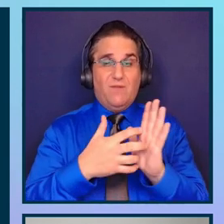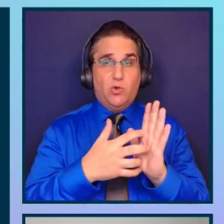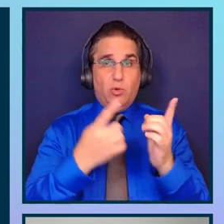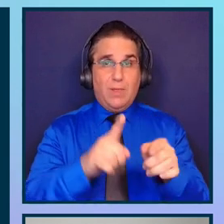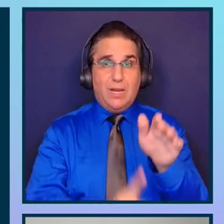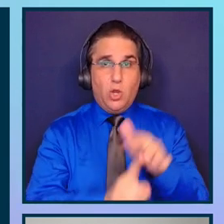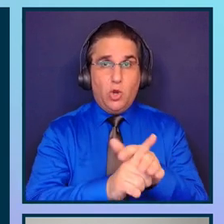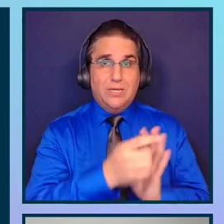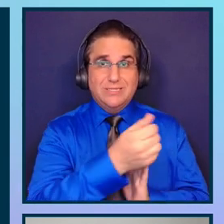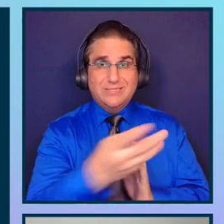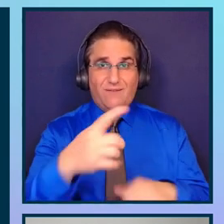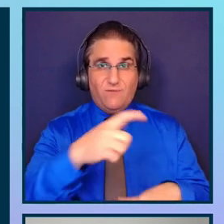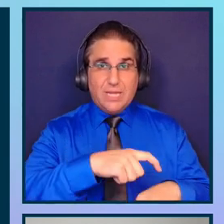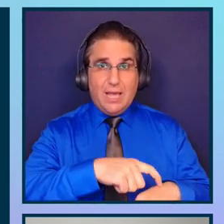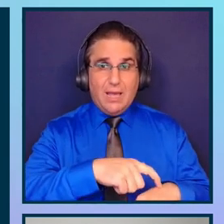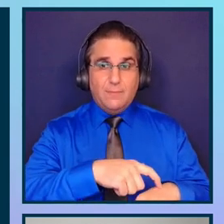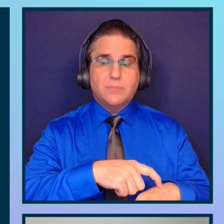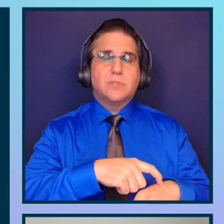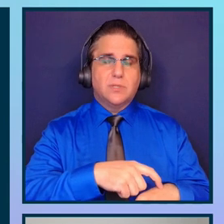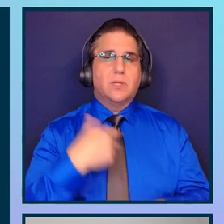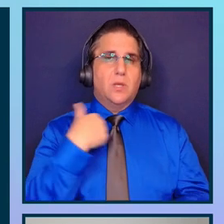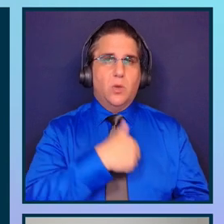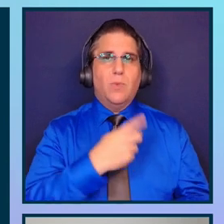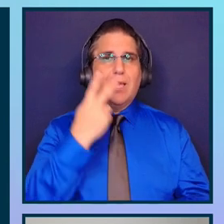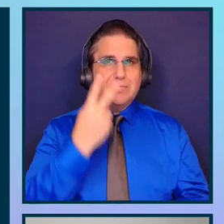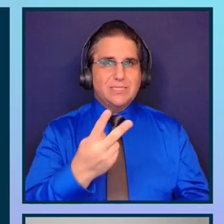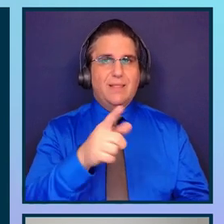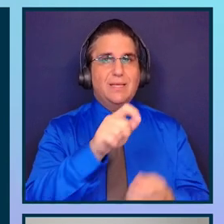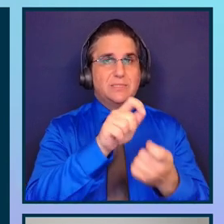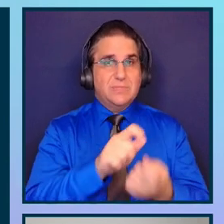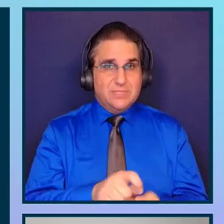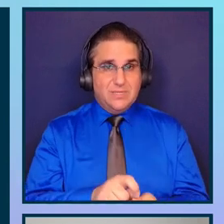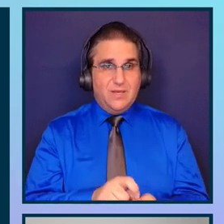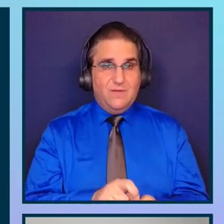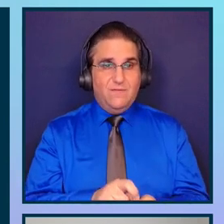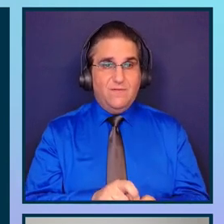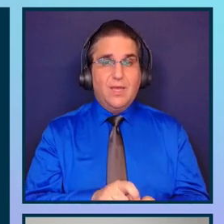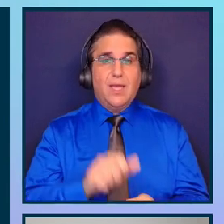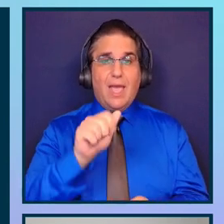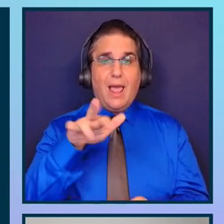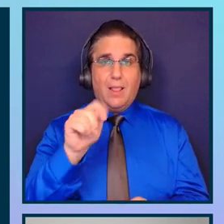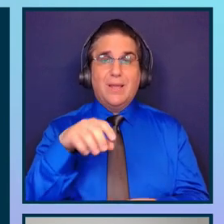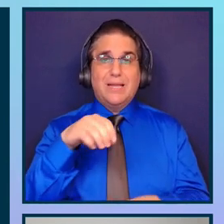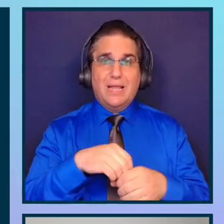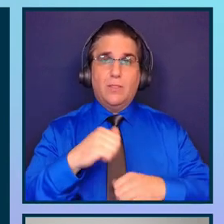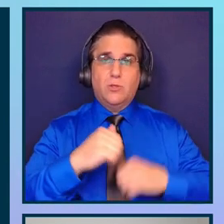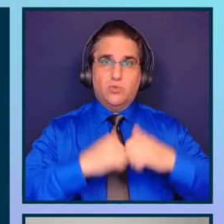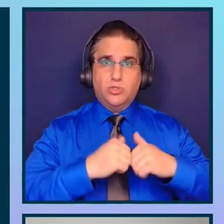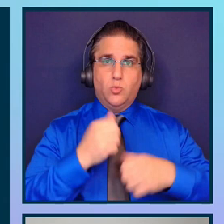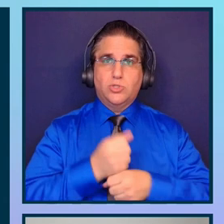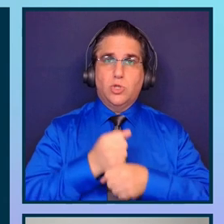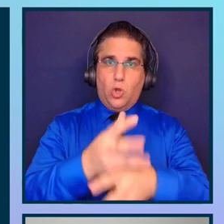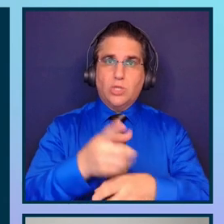several times. We can see the specific HTML element in the DOM structure is causing the